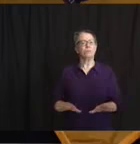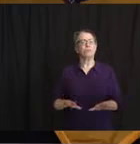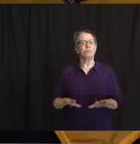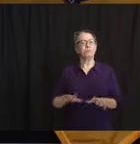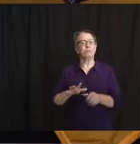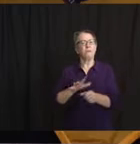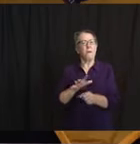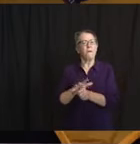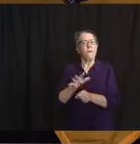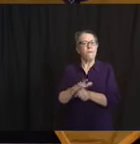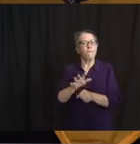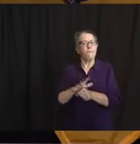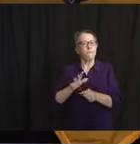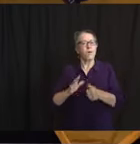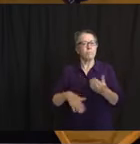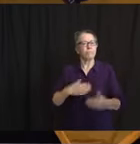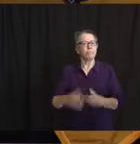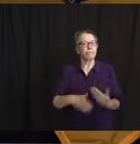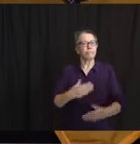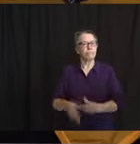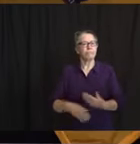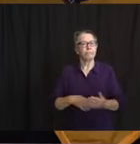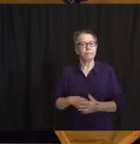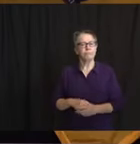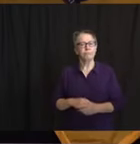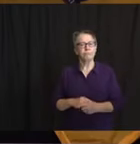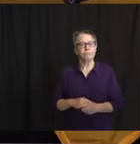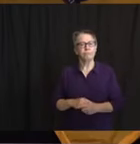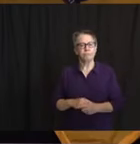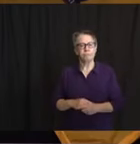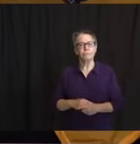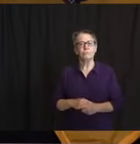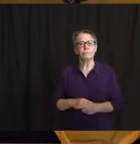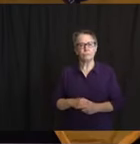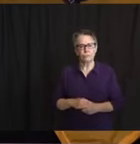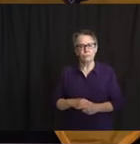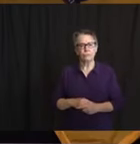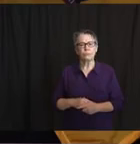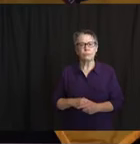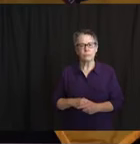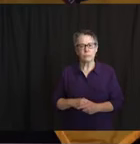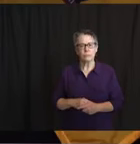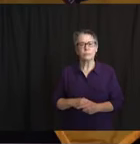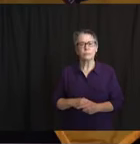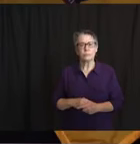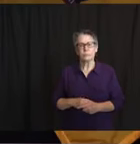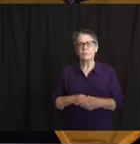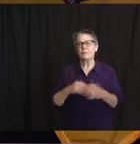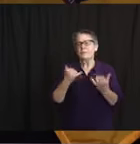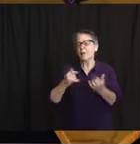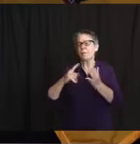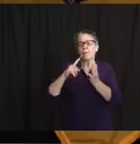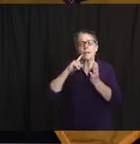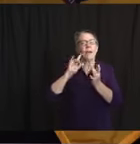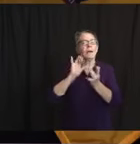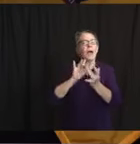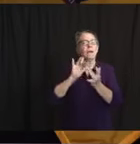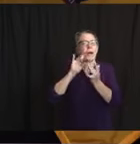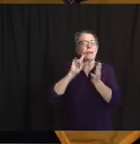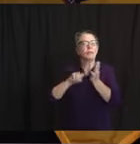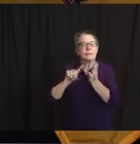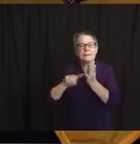organizations by the Communicable Disease Service, Dr. Tan was involved in our Innovation Center.